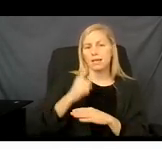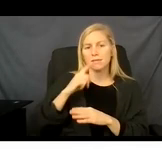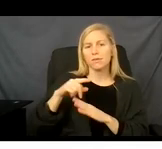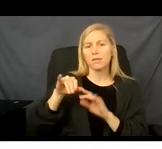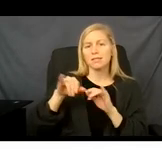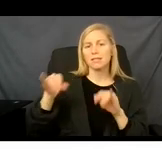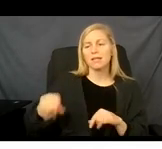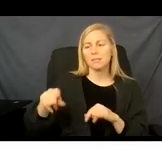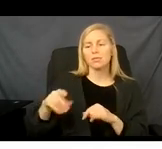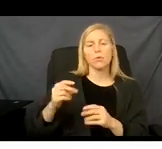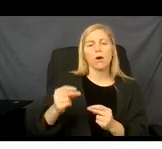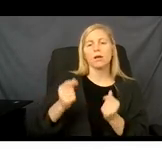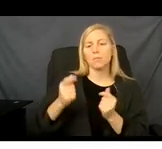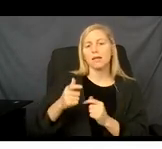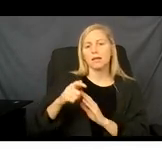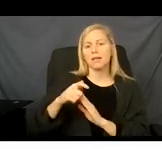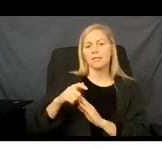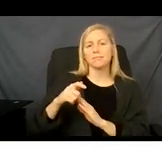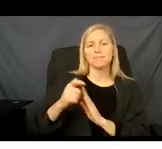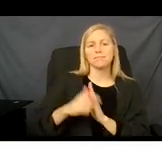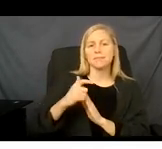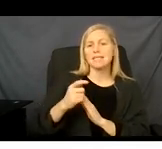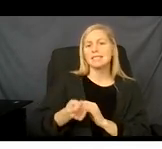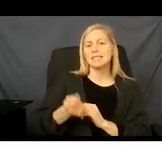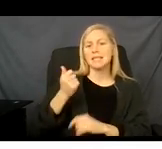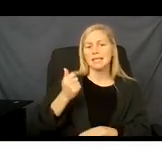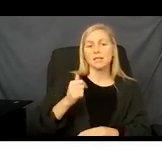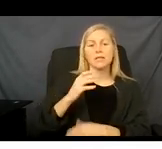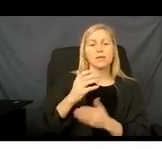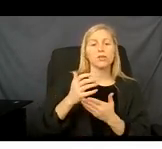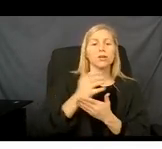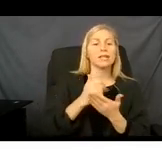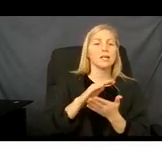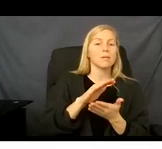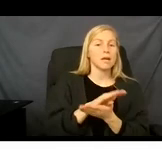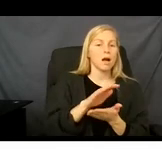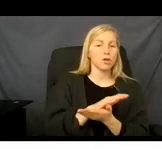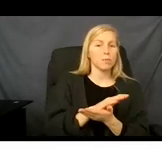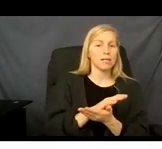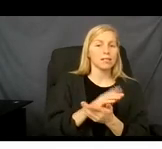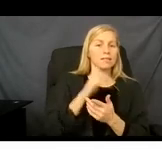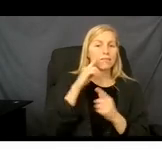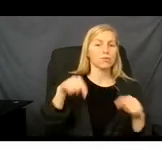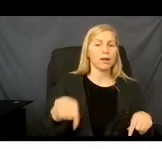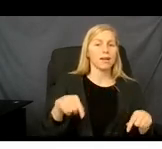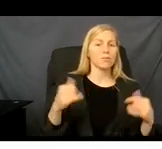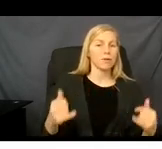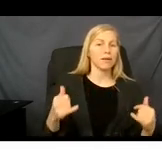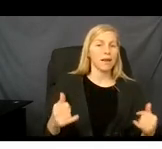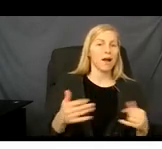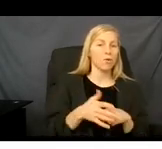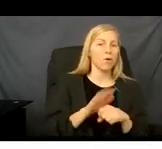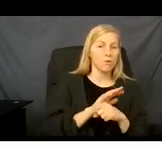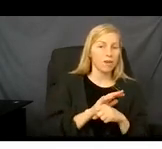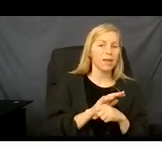request. It will be waived. It are not required to submit your income documents at this COVID time. It might change when the